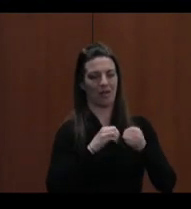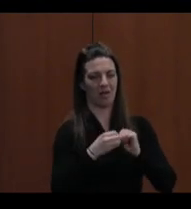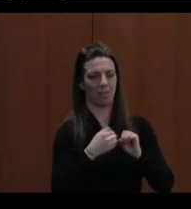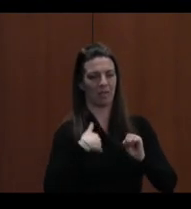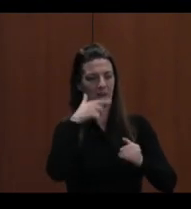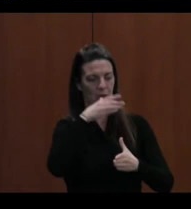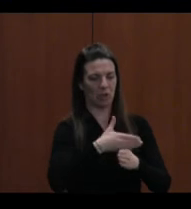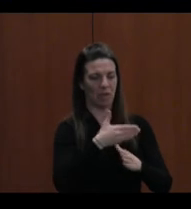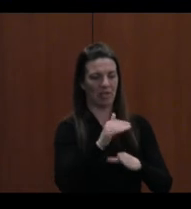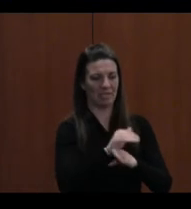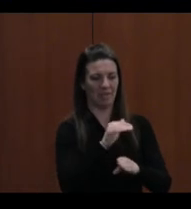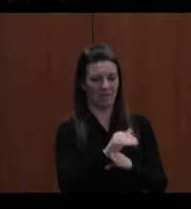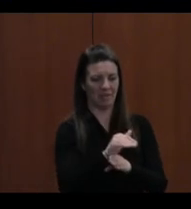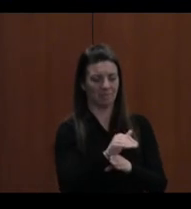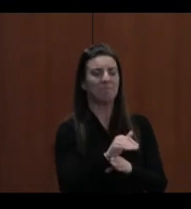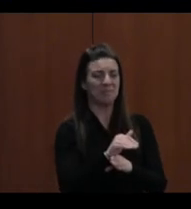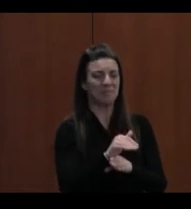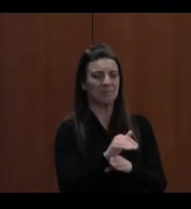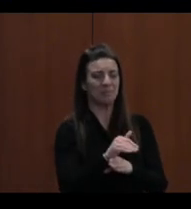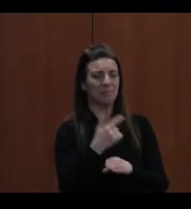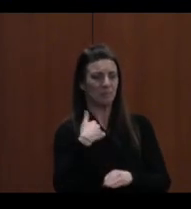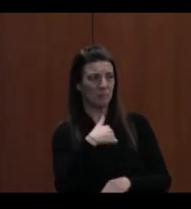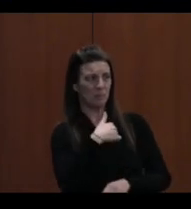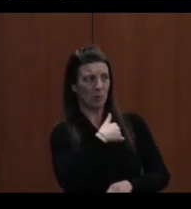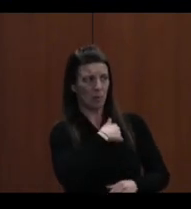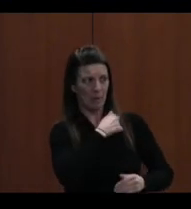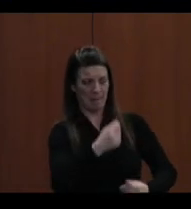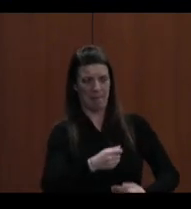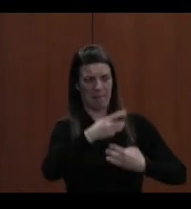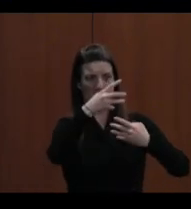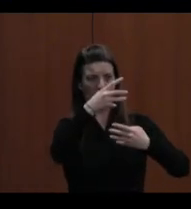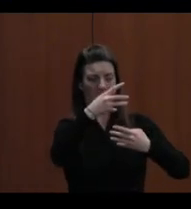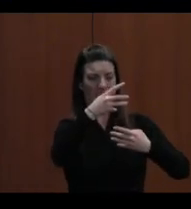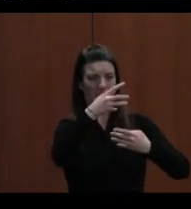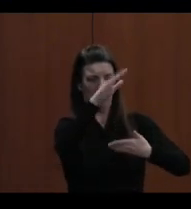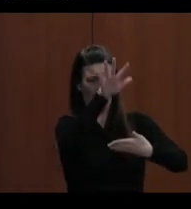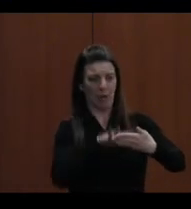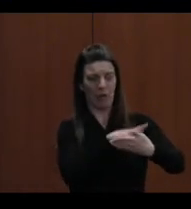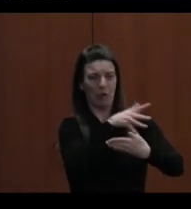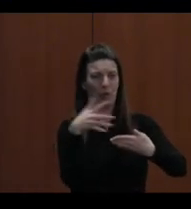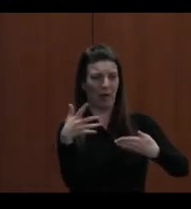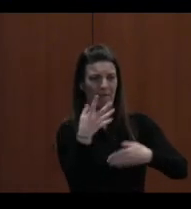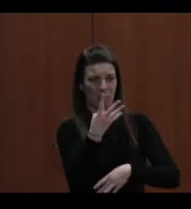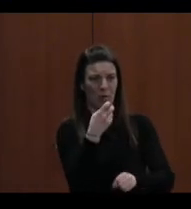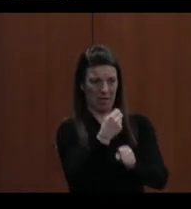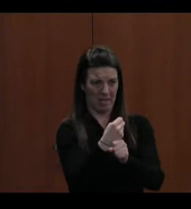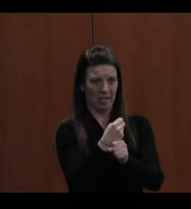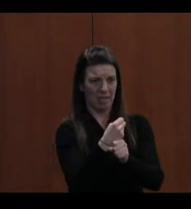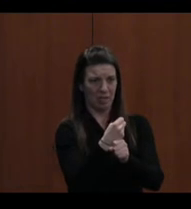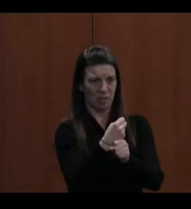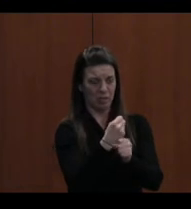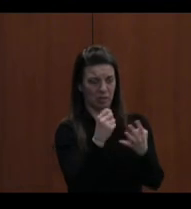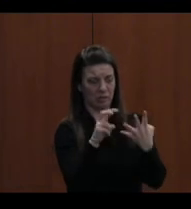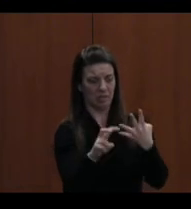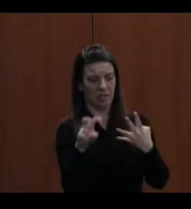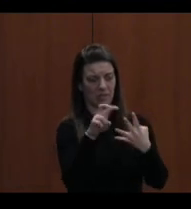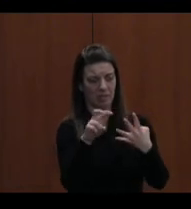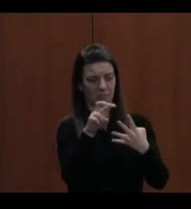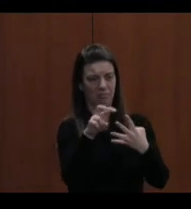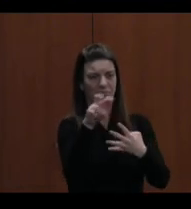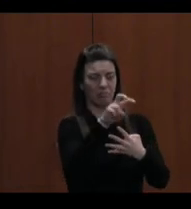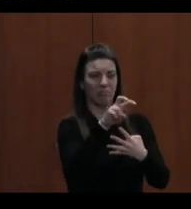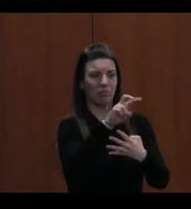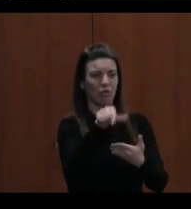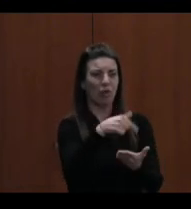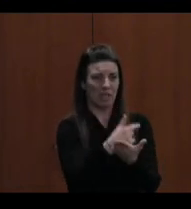All right, as we look at the WCPS four-year cohort graduation rate, WCPS is in blue and